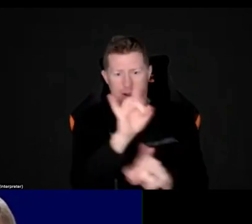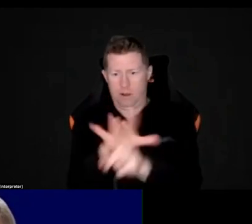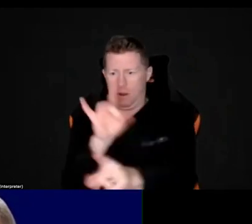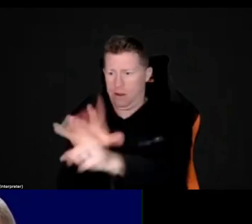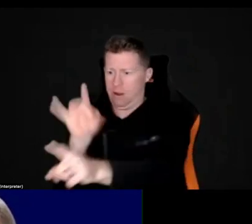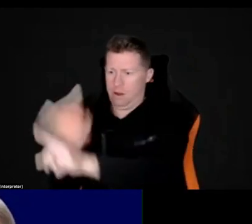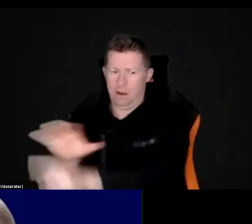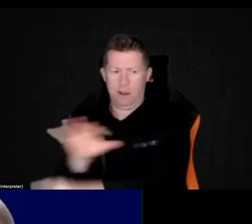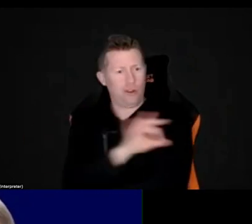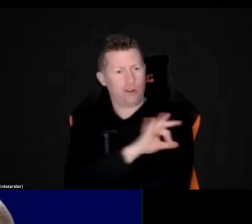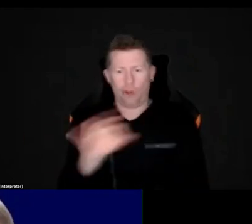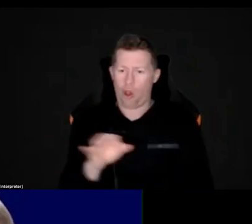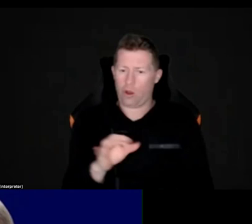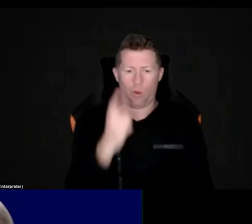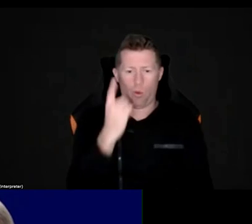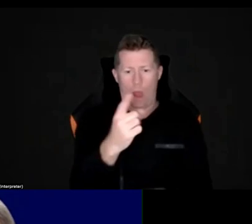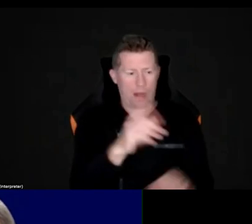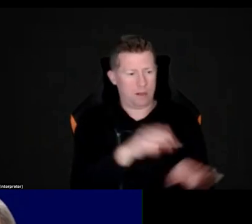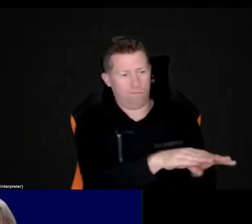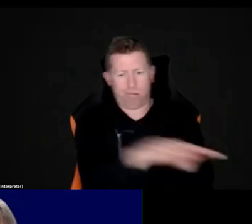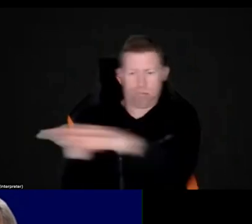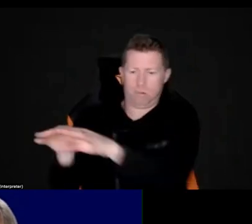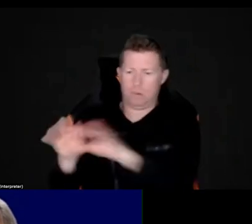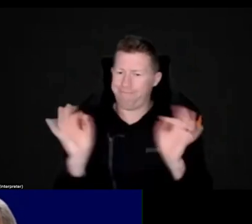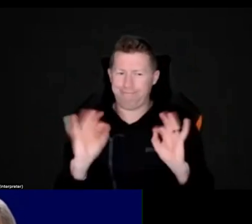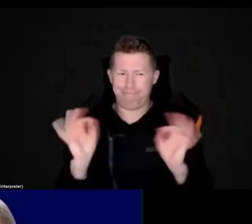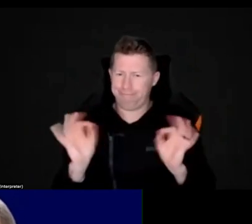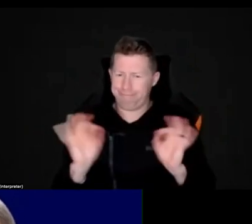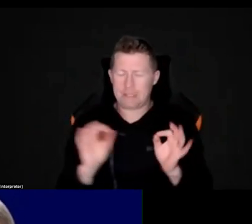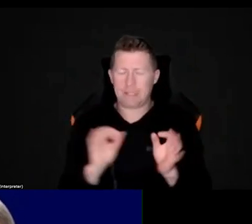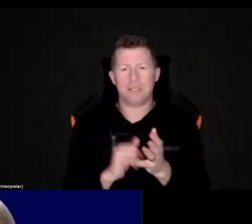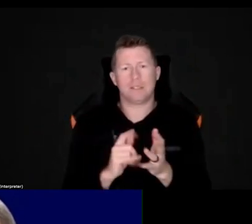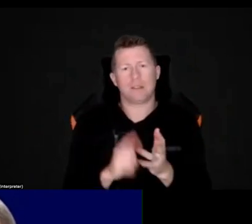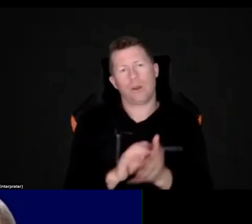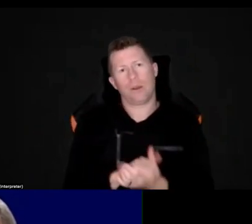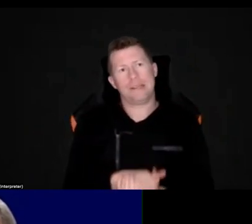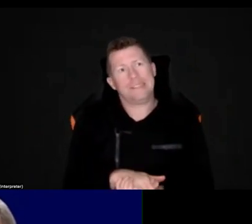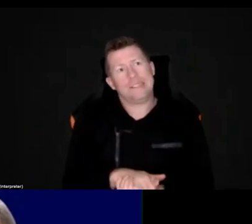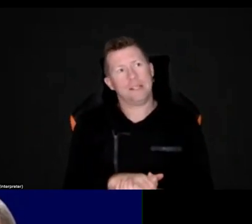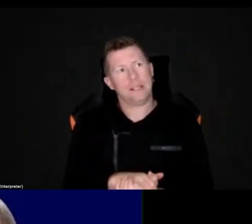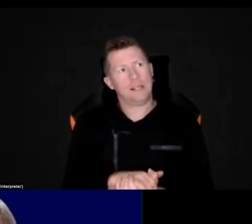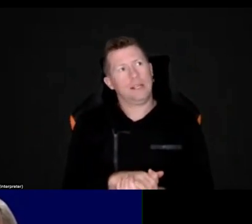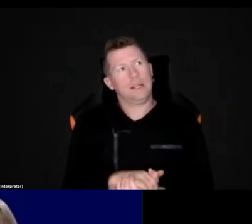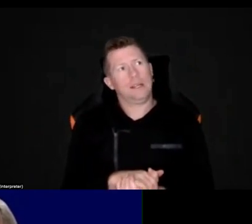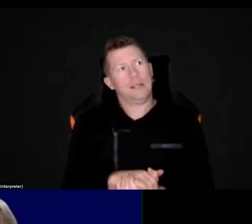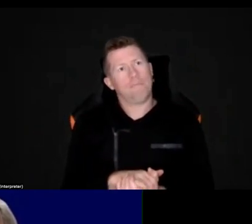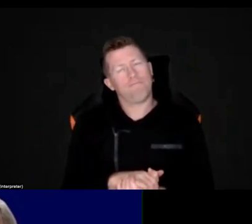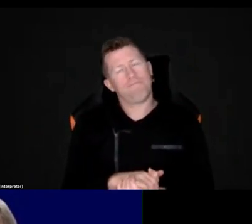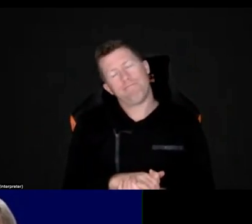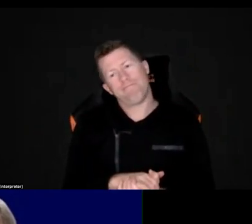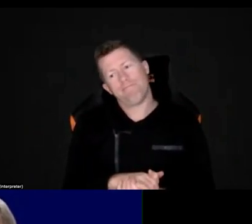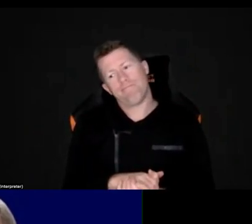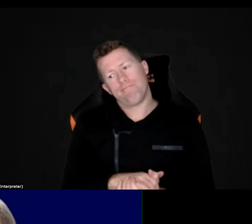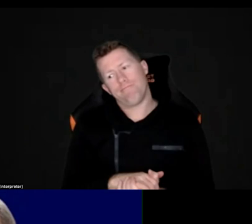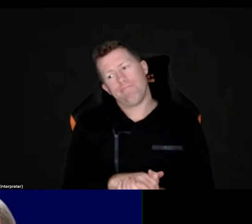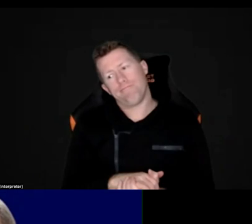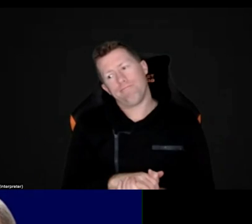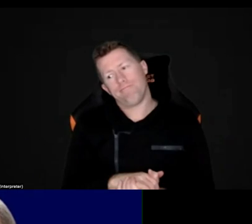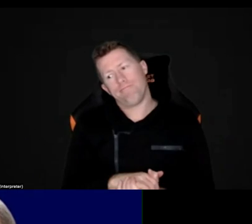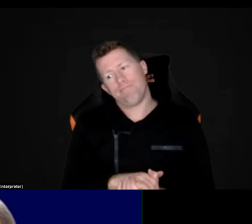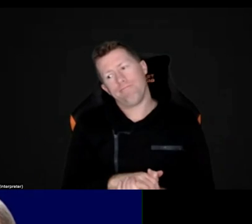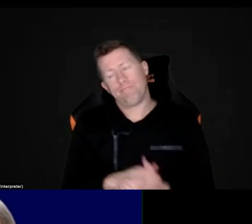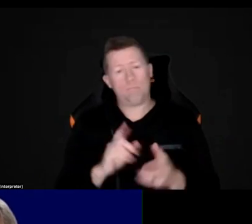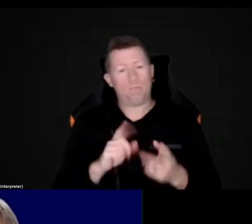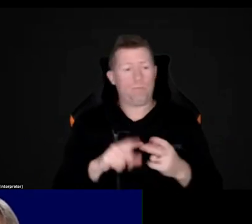individualized for that person. So he, and if they're, if they